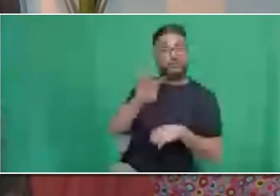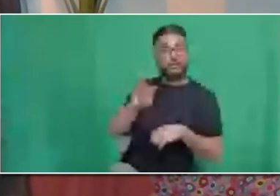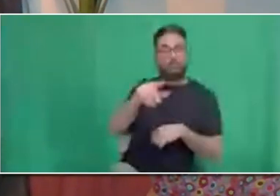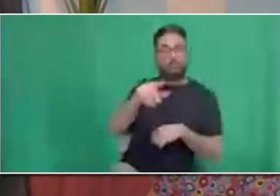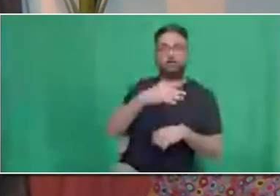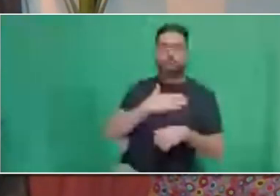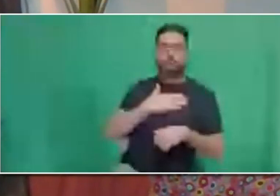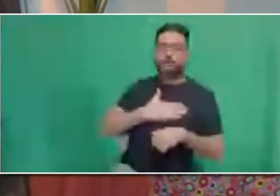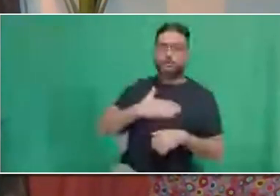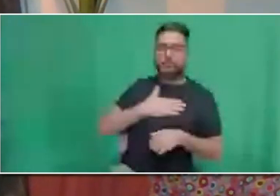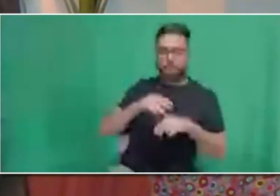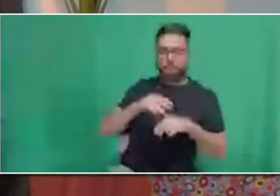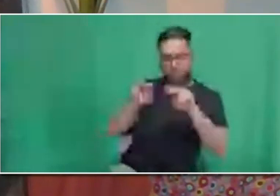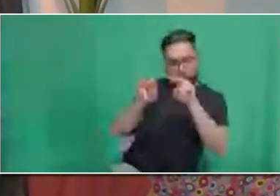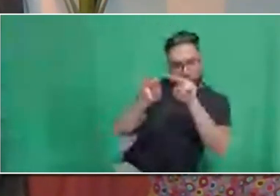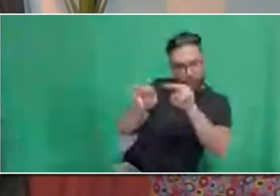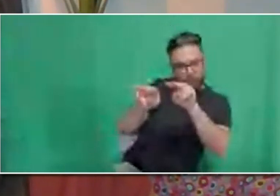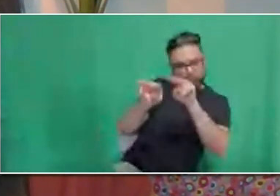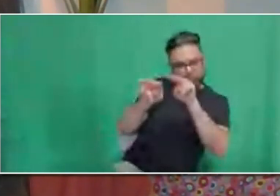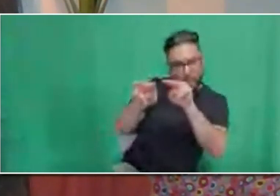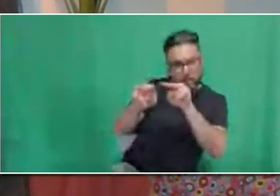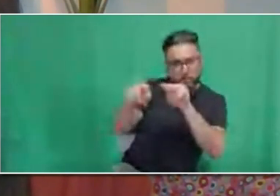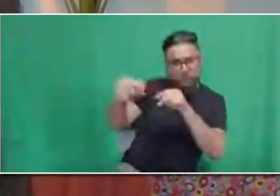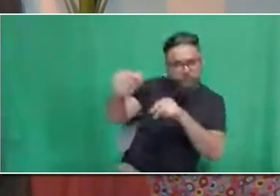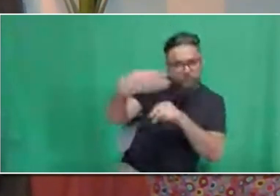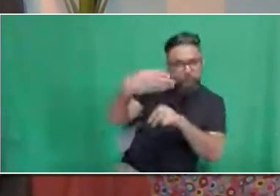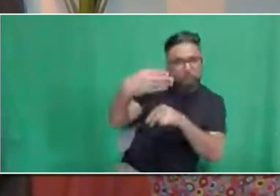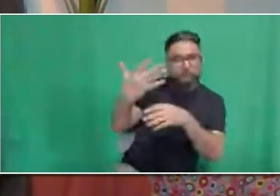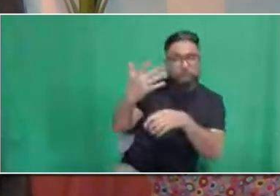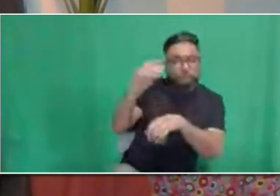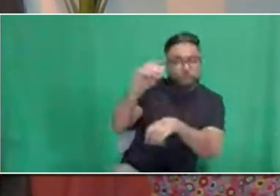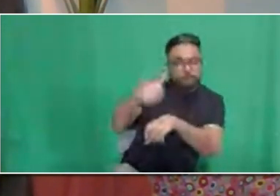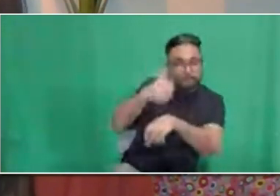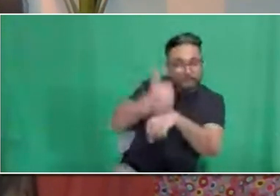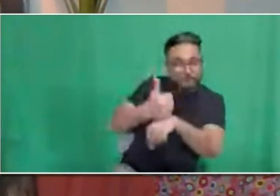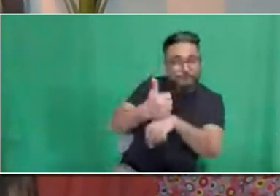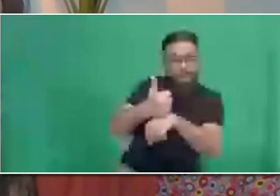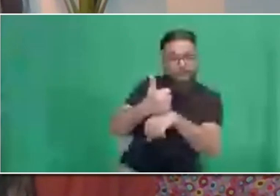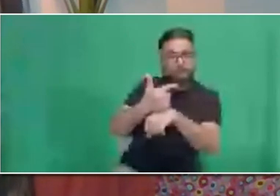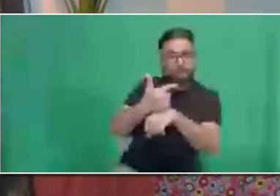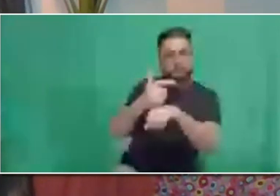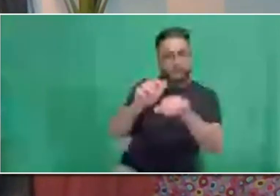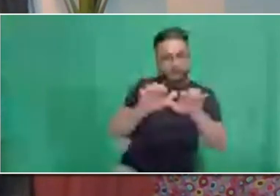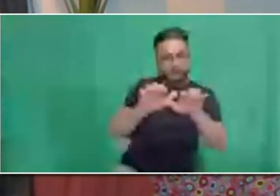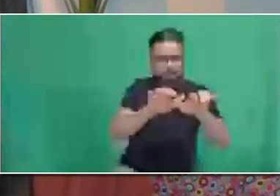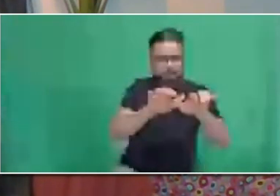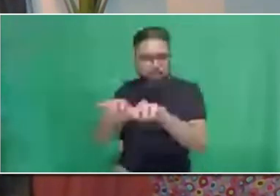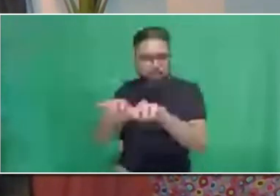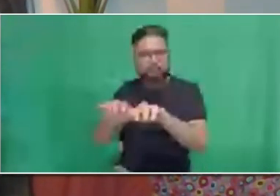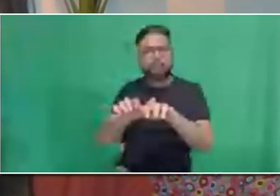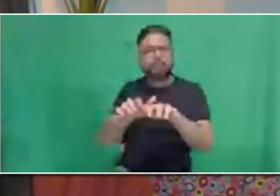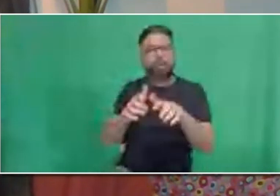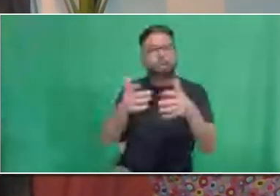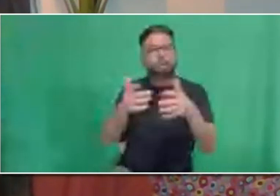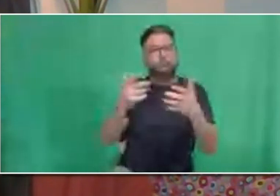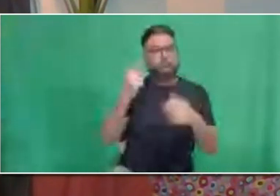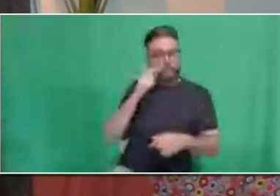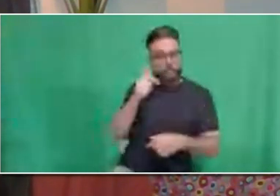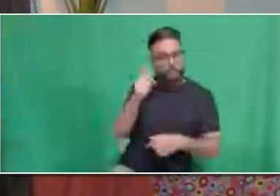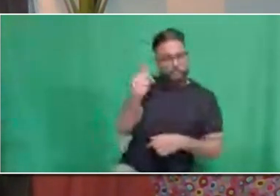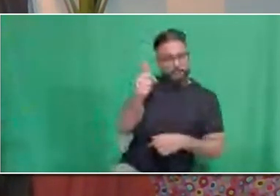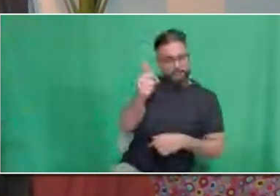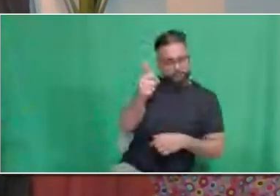apply directly to any job that you feel you meet the qualifications for. Since the summer student position isn't currently